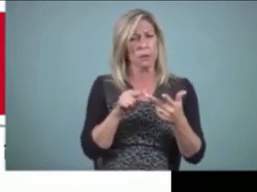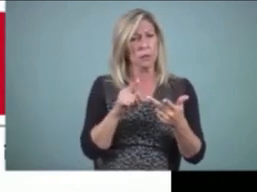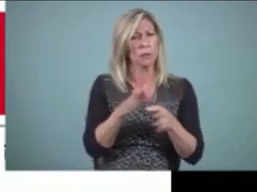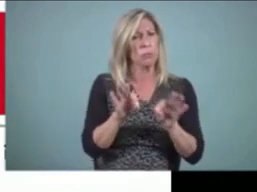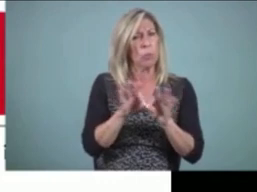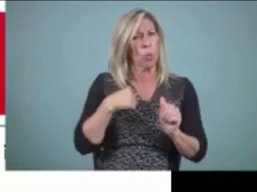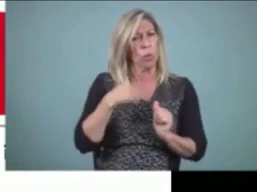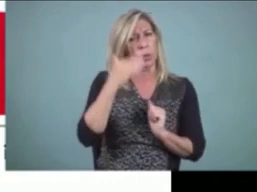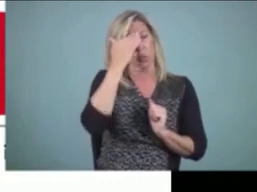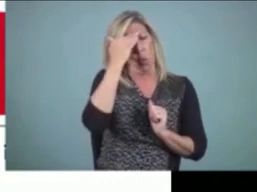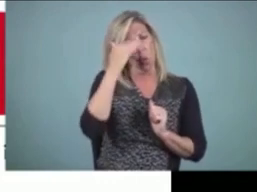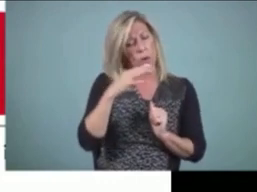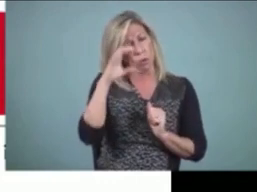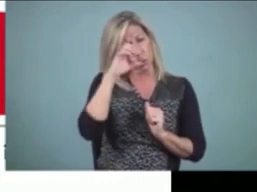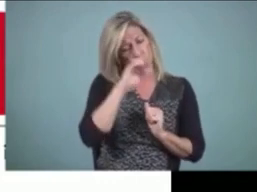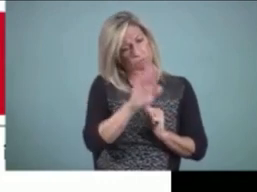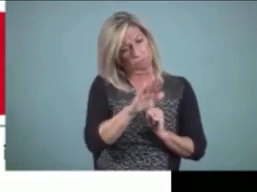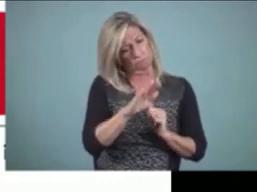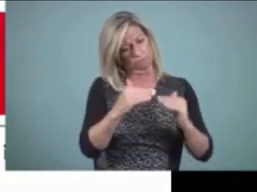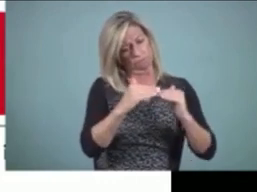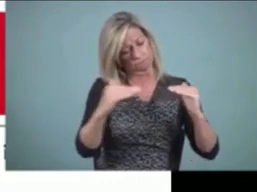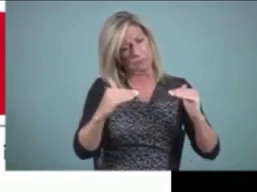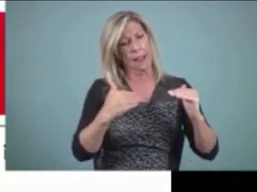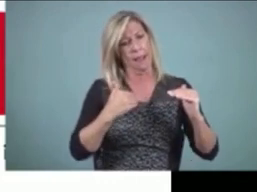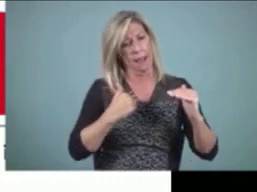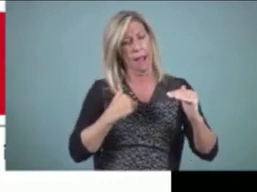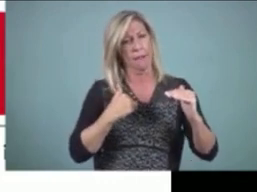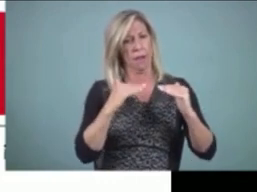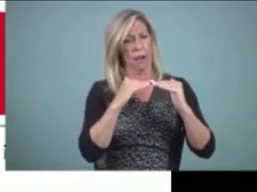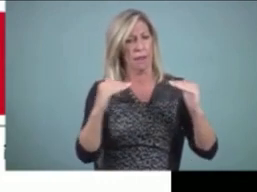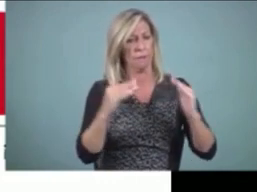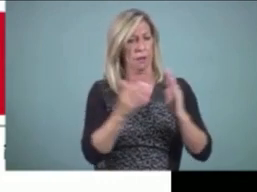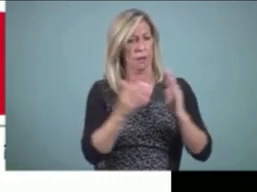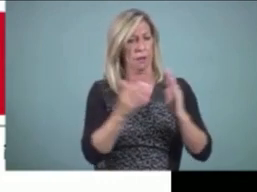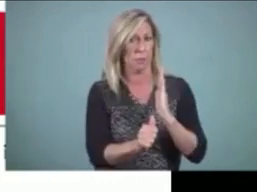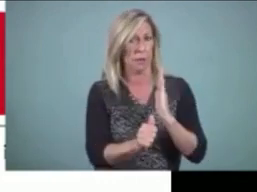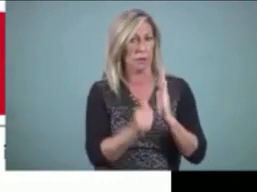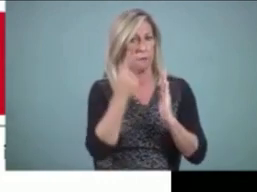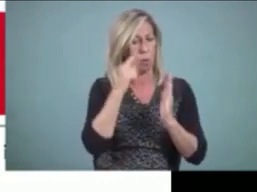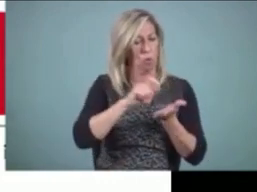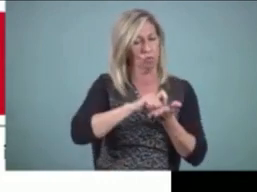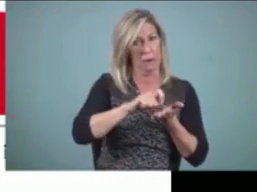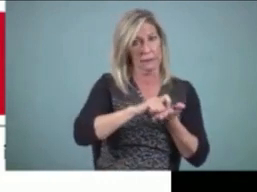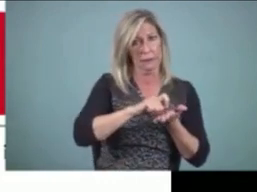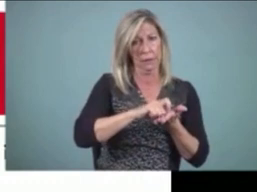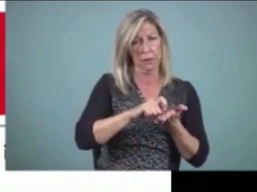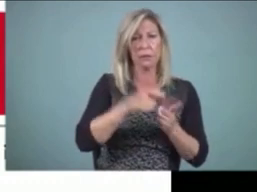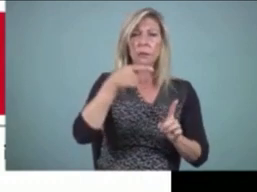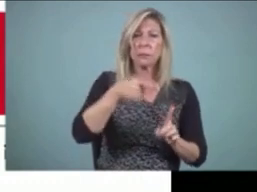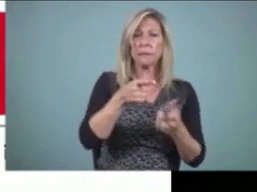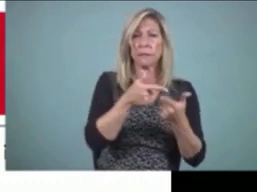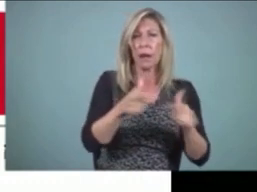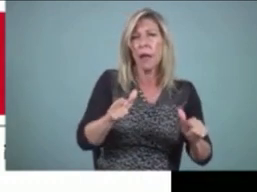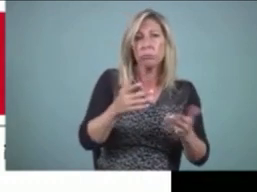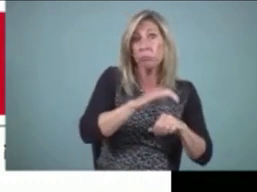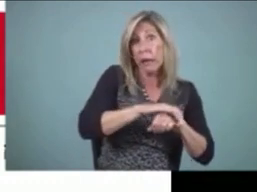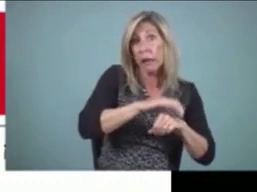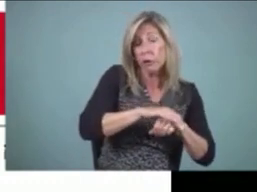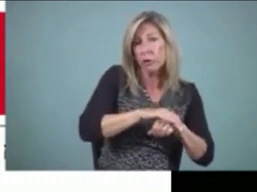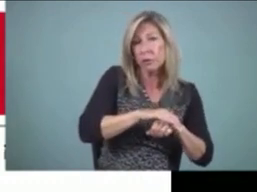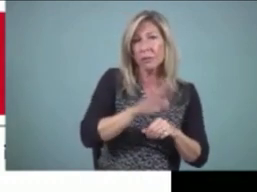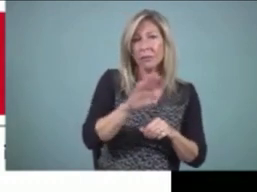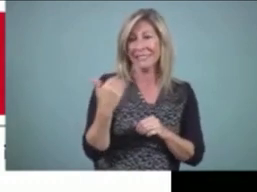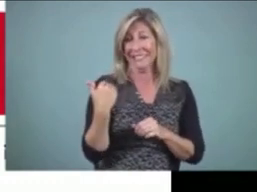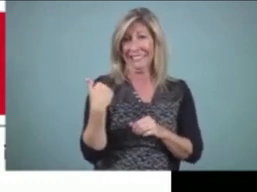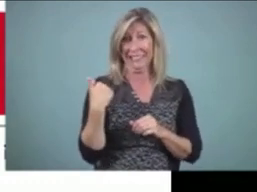competence in the language to be written. Do you remember a couple of slides ago, I said, writing is predicated on dictating